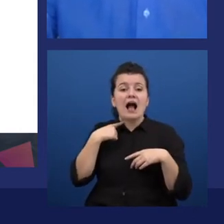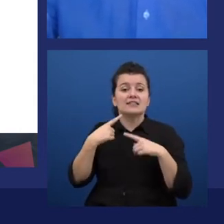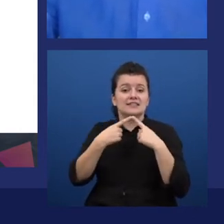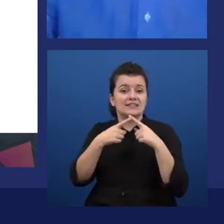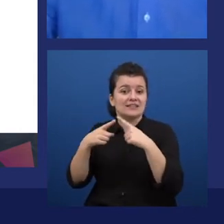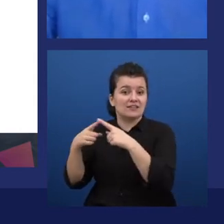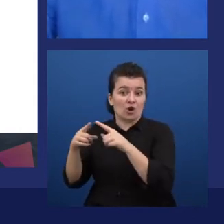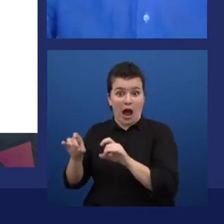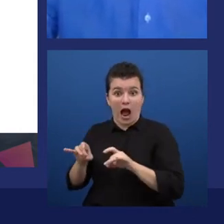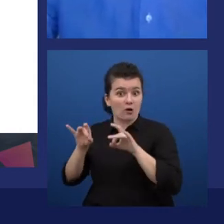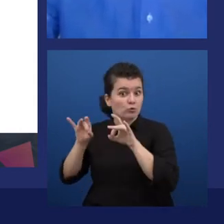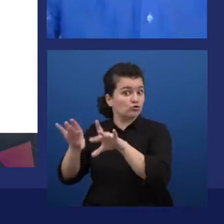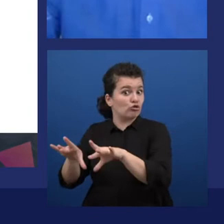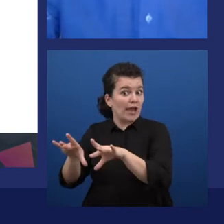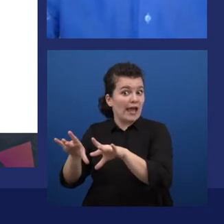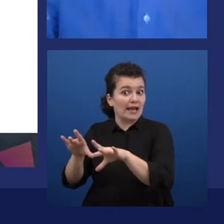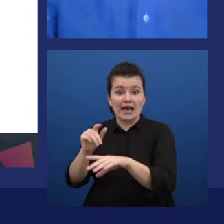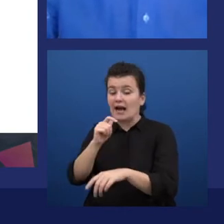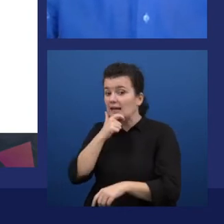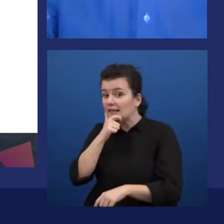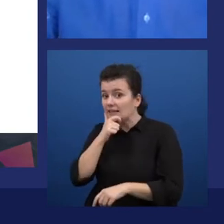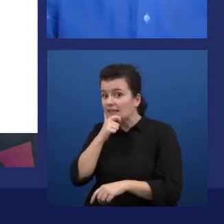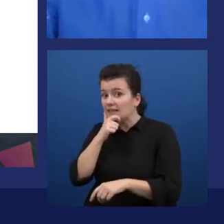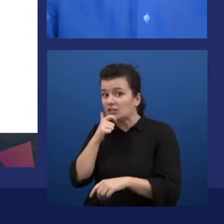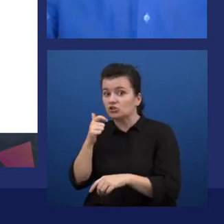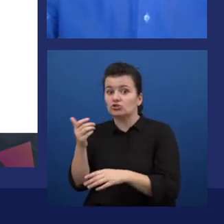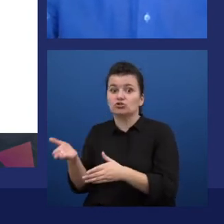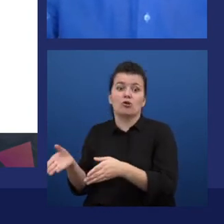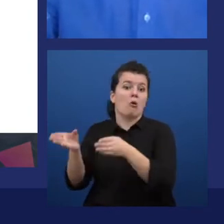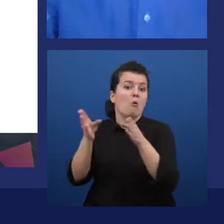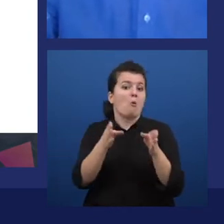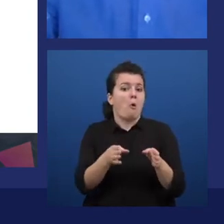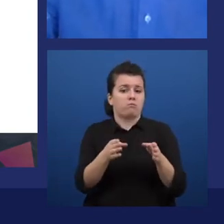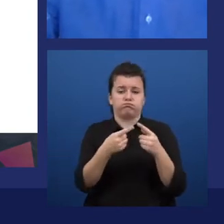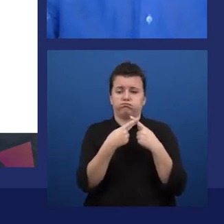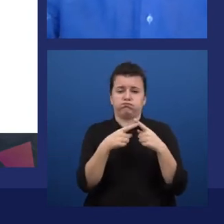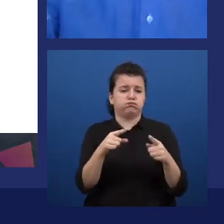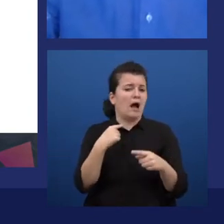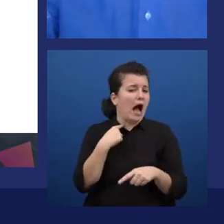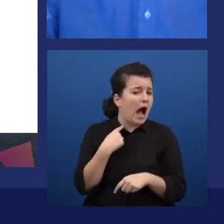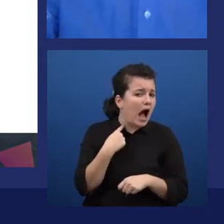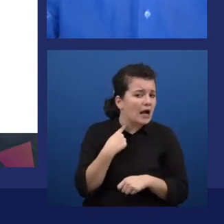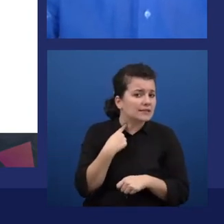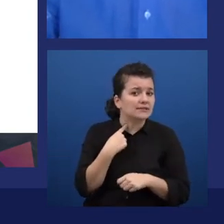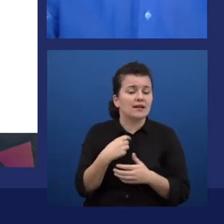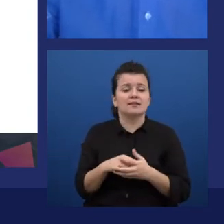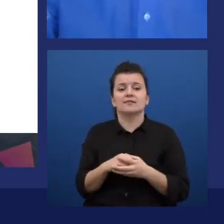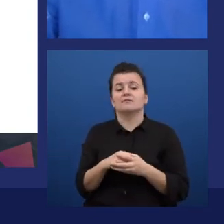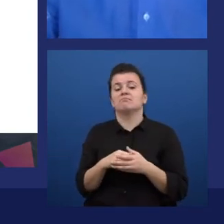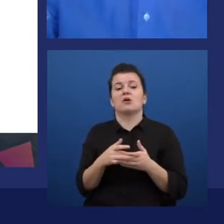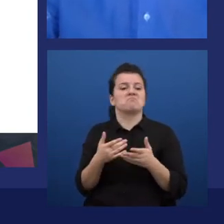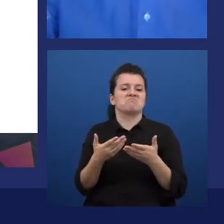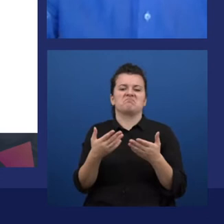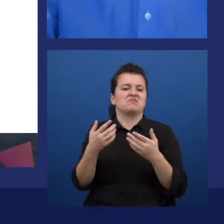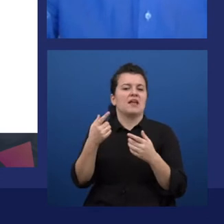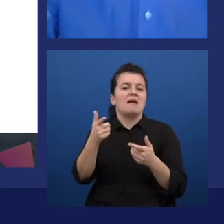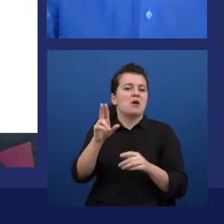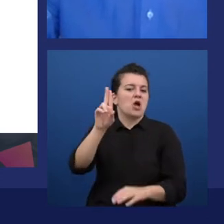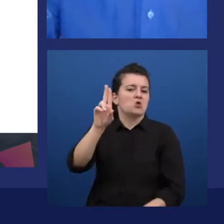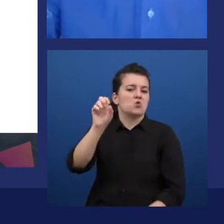defaulted to this because, as I mentioned, I'm based in Australia, but there are also different other flavors. So how about we take English-US,